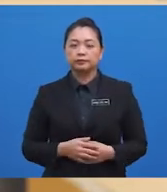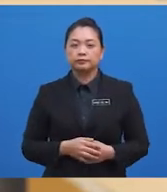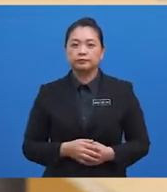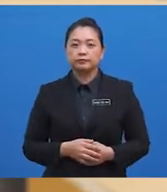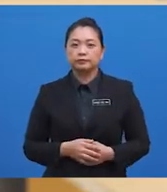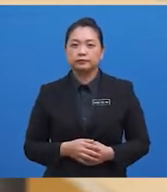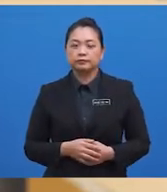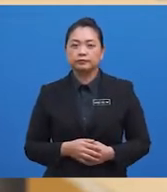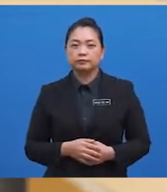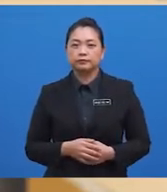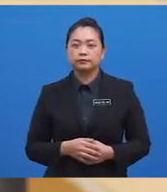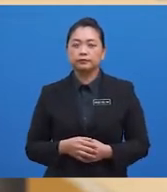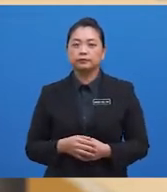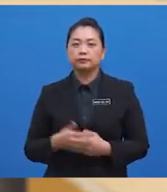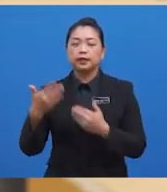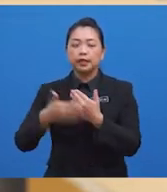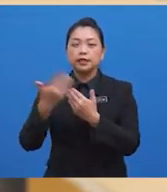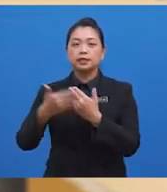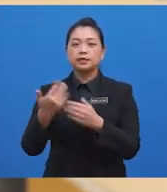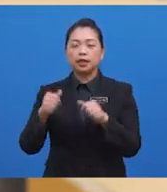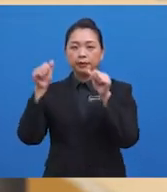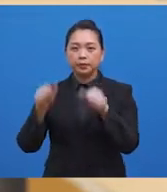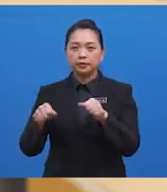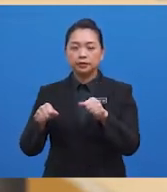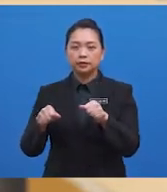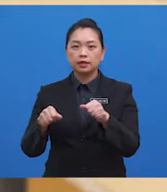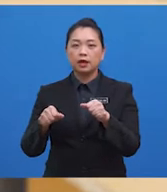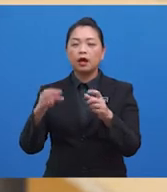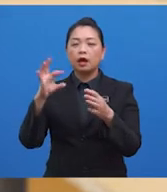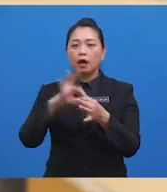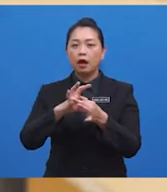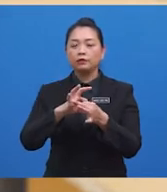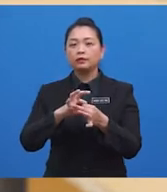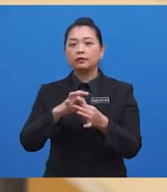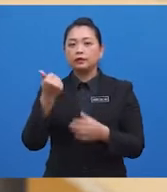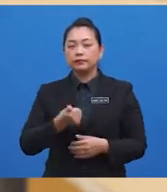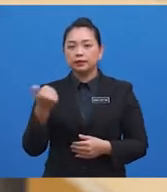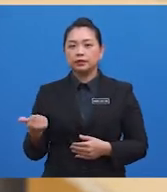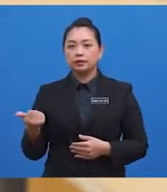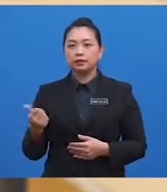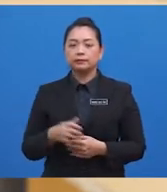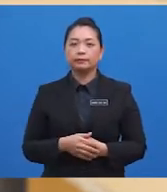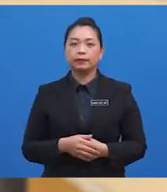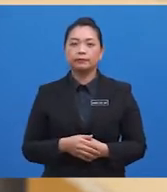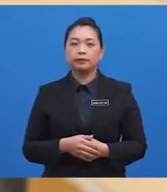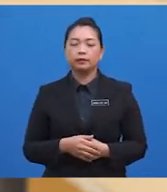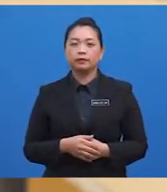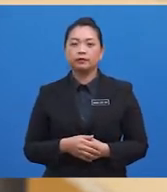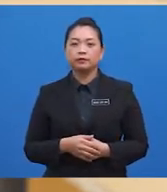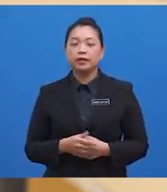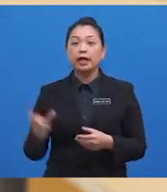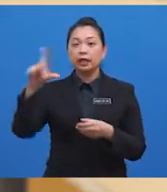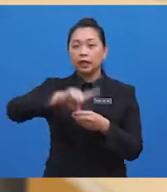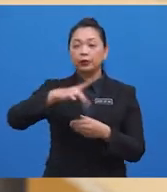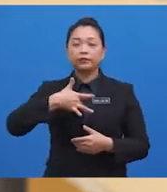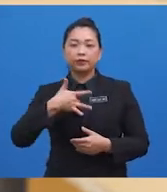First gap, the easy availability of these devices, alluring advertisements of various e-liquid flavours